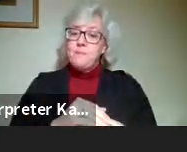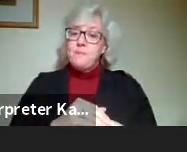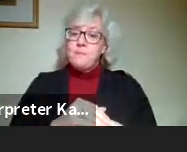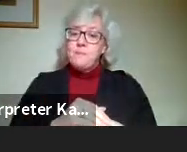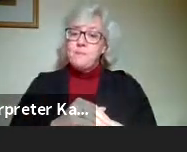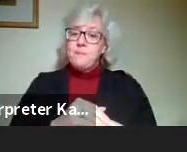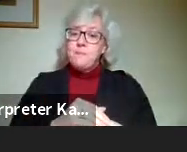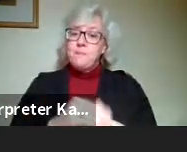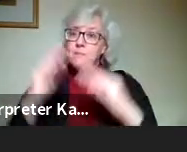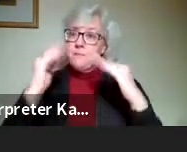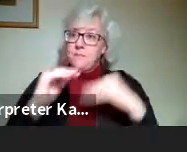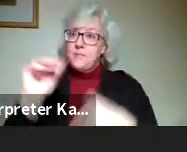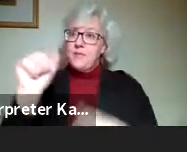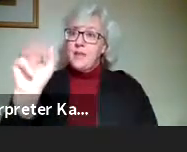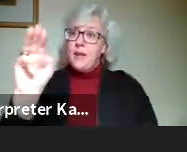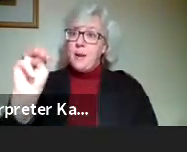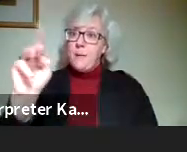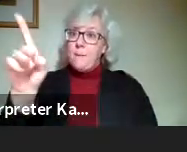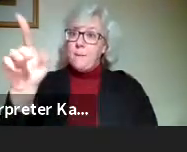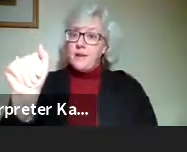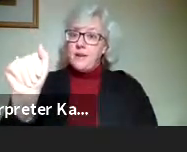Amanda Puckett,